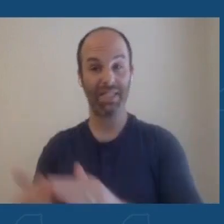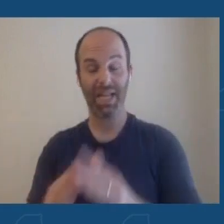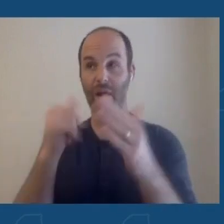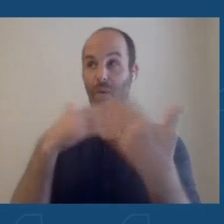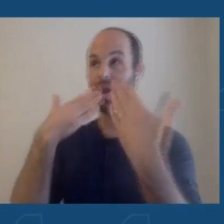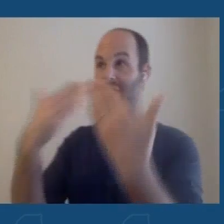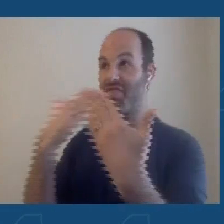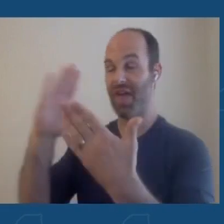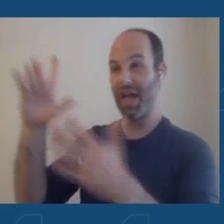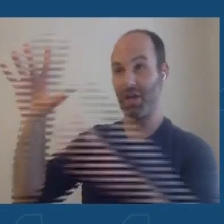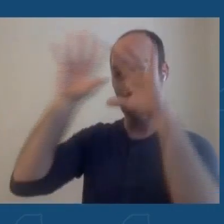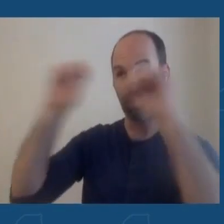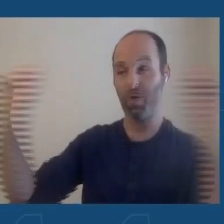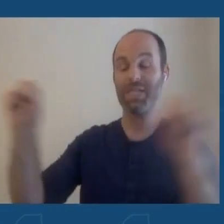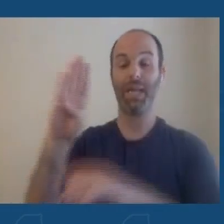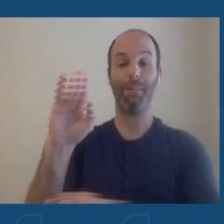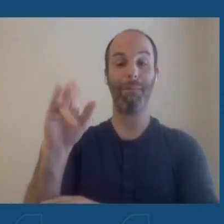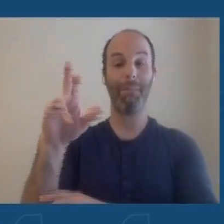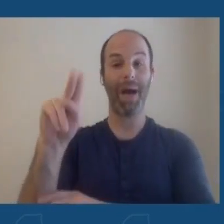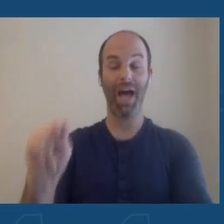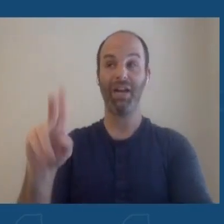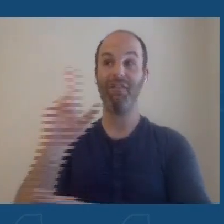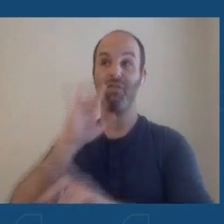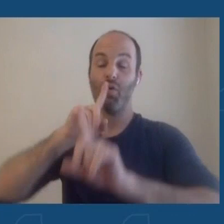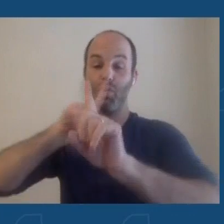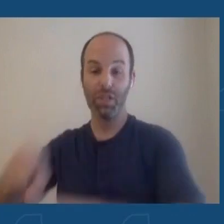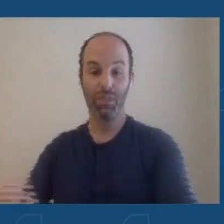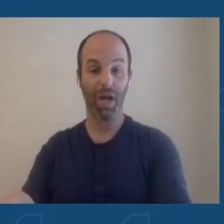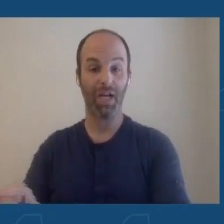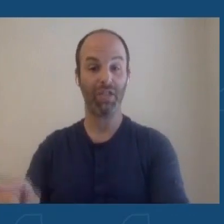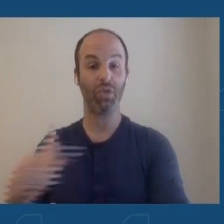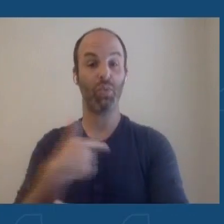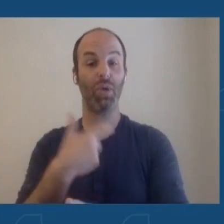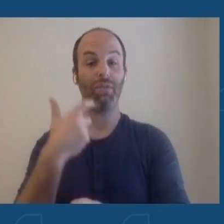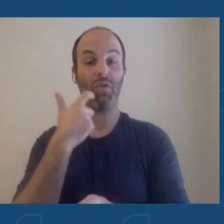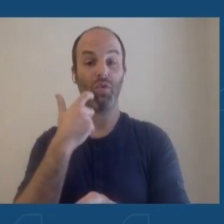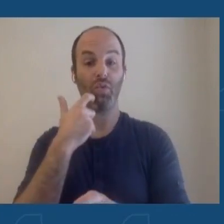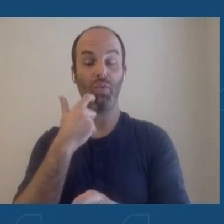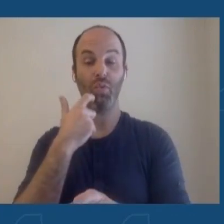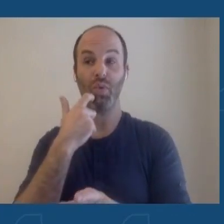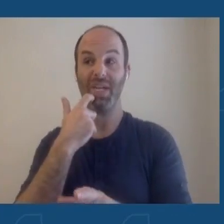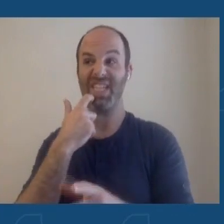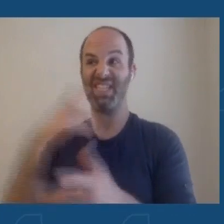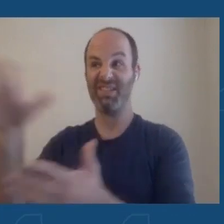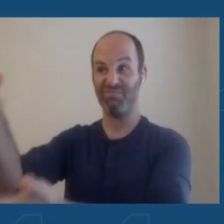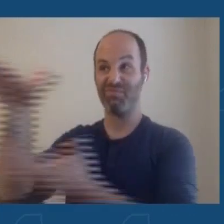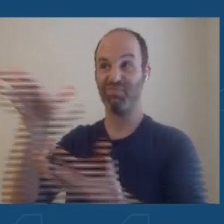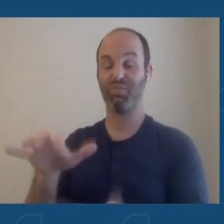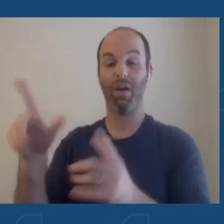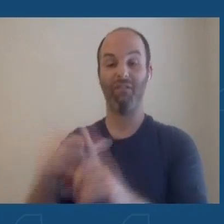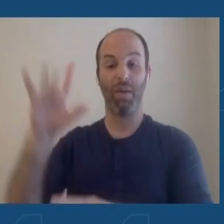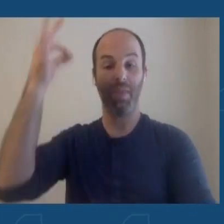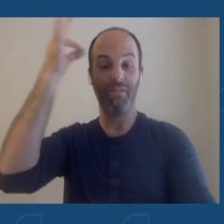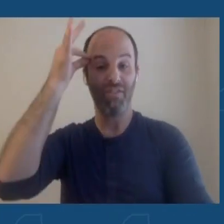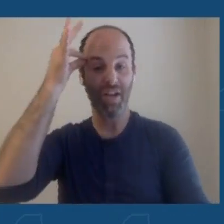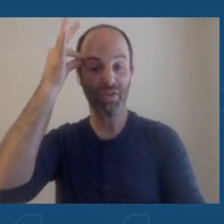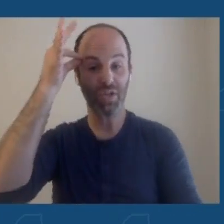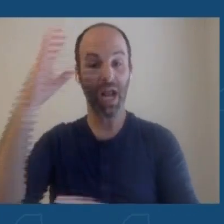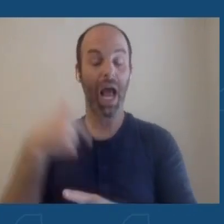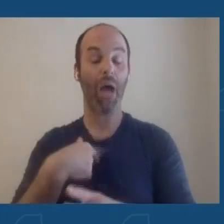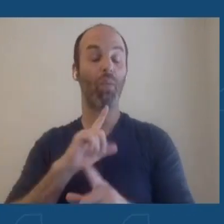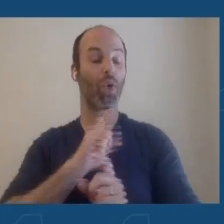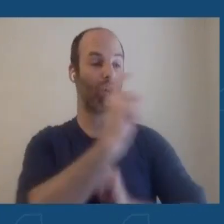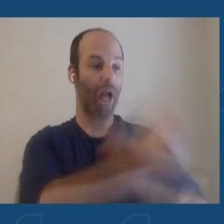responsive. We also have a recent round from the feds being distributed as we speak. And we're also reallocating over